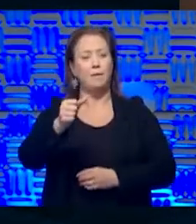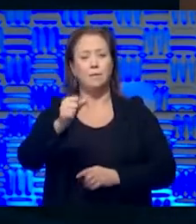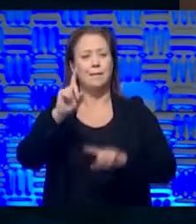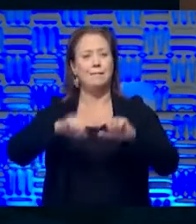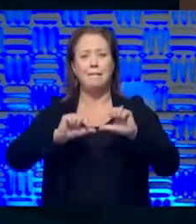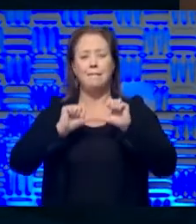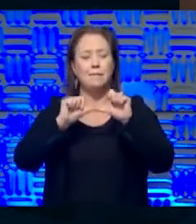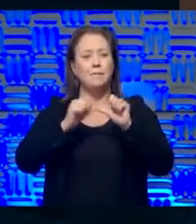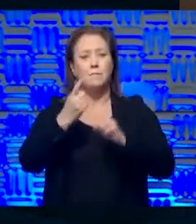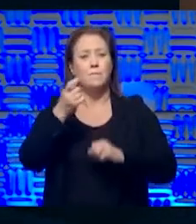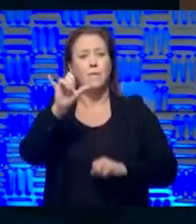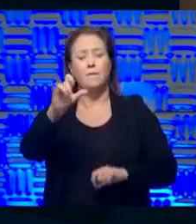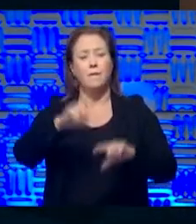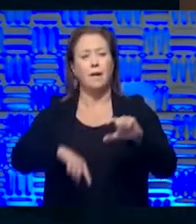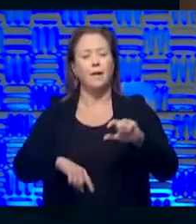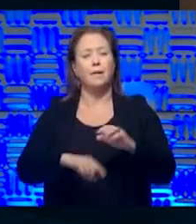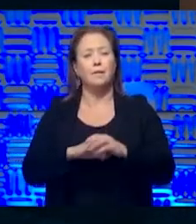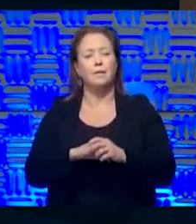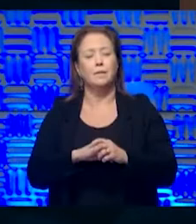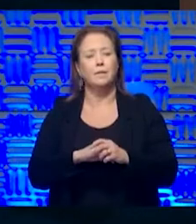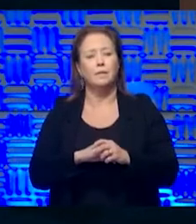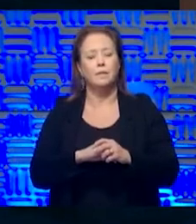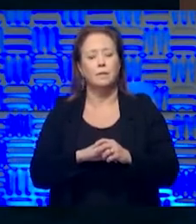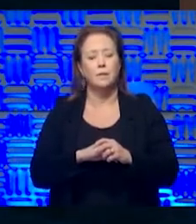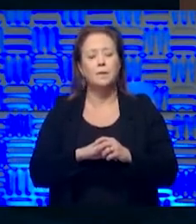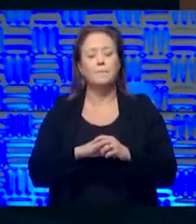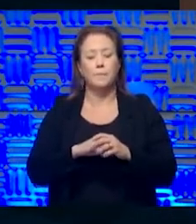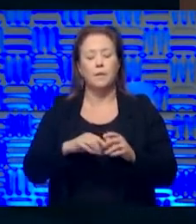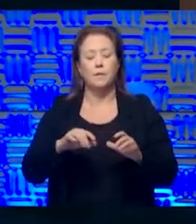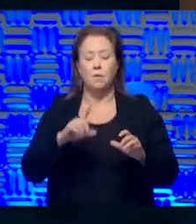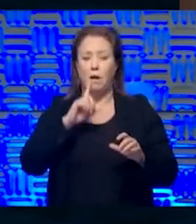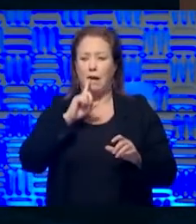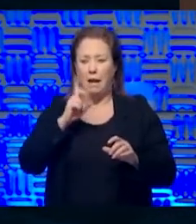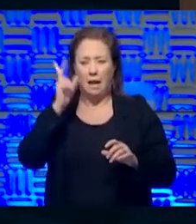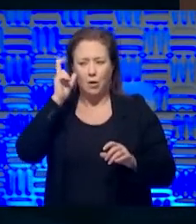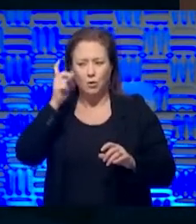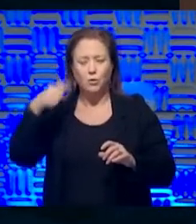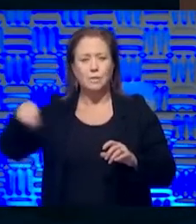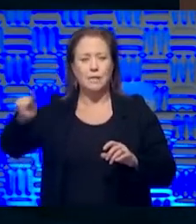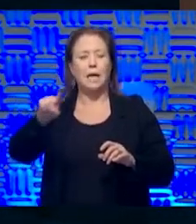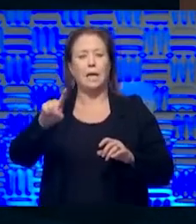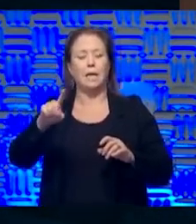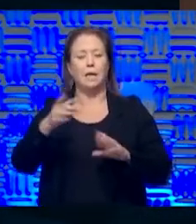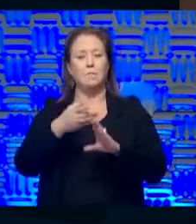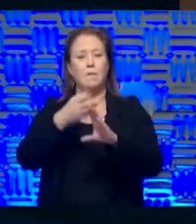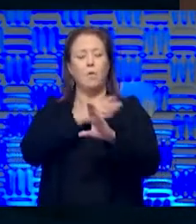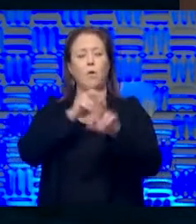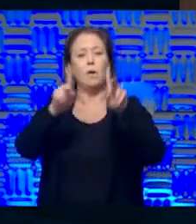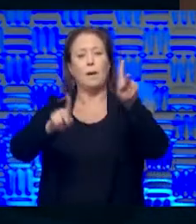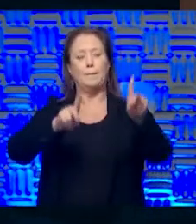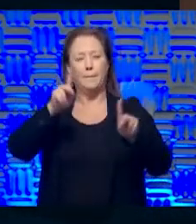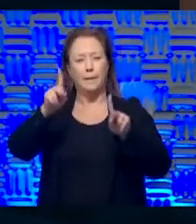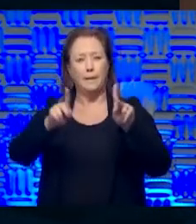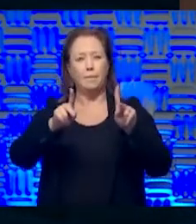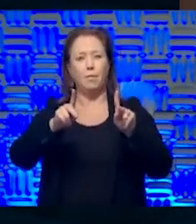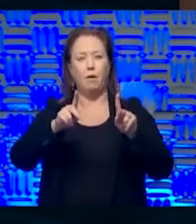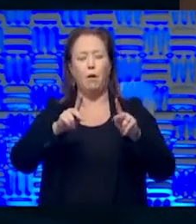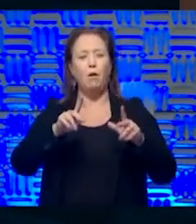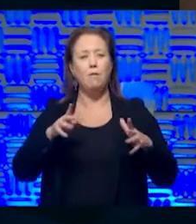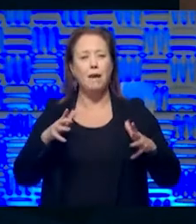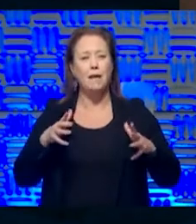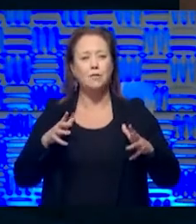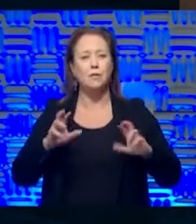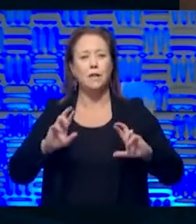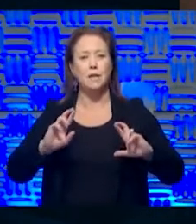forever. And so the measured, uh, approach is what I heard you all say earlier, but people are anxious to